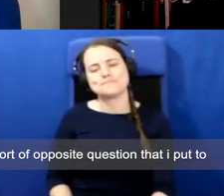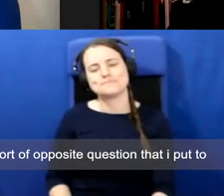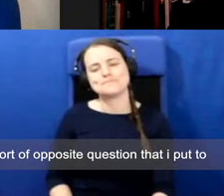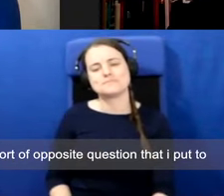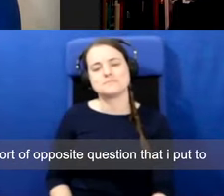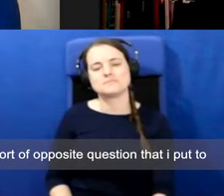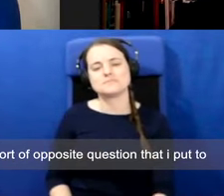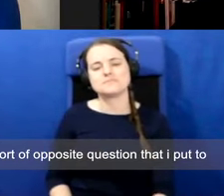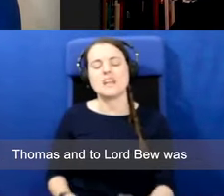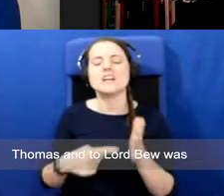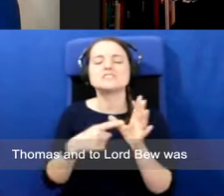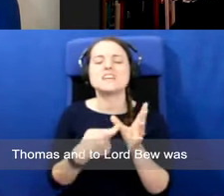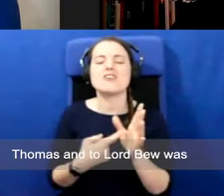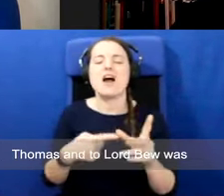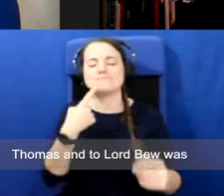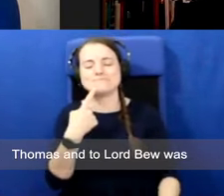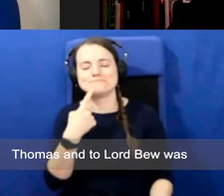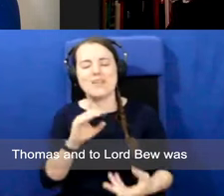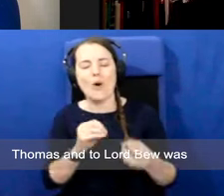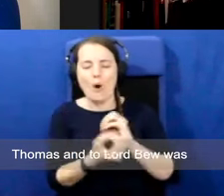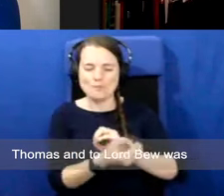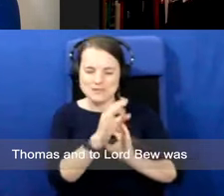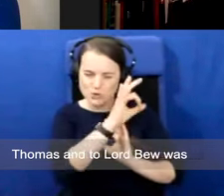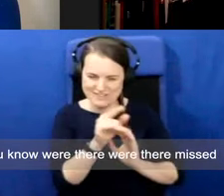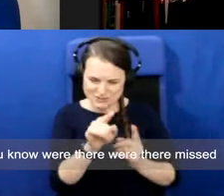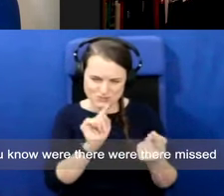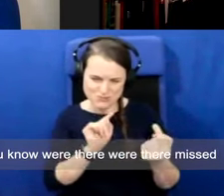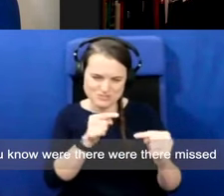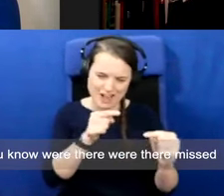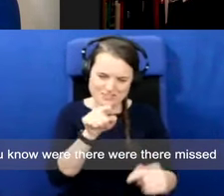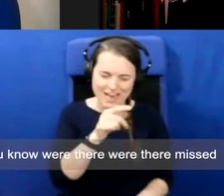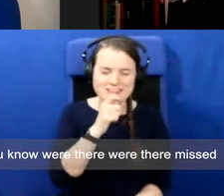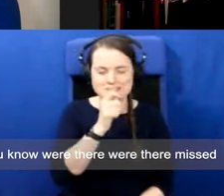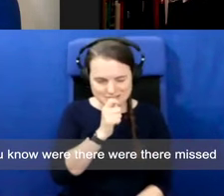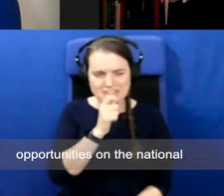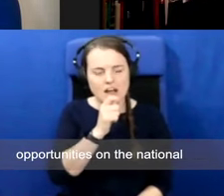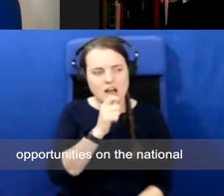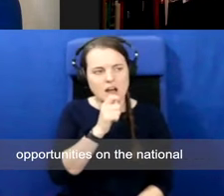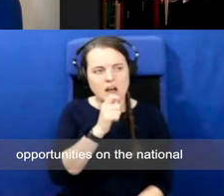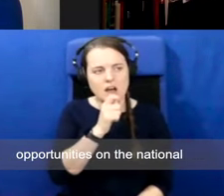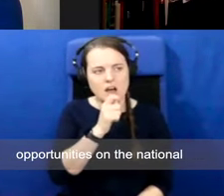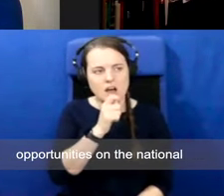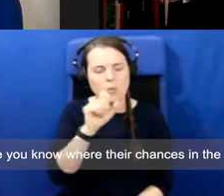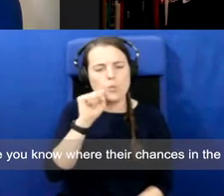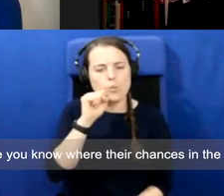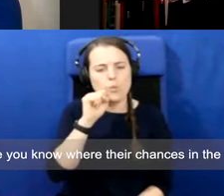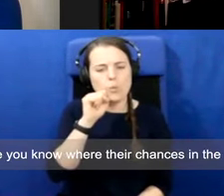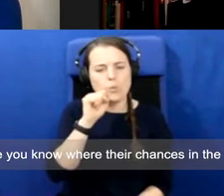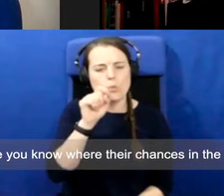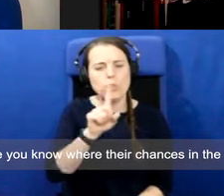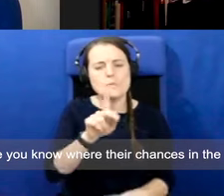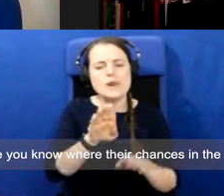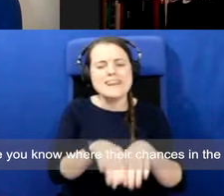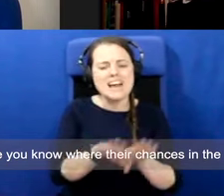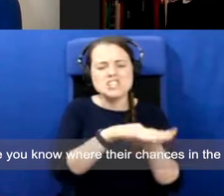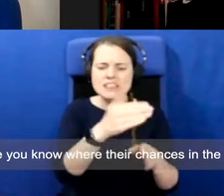the sort of opposite question that I picked to Thomas and to Lord Bew was, you know, were there missed opportunities on the nationalist side? You know, were